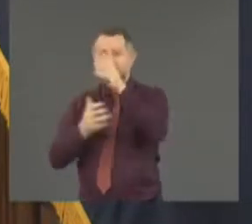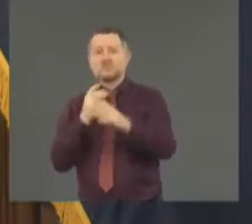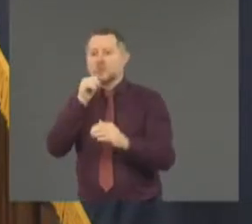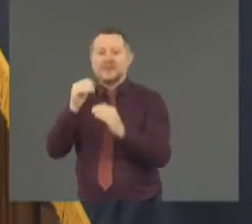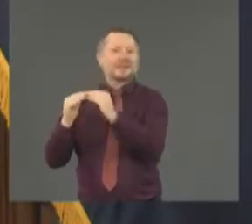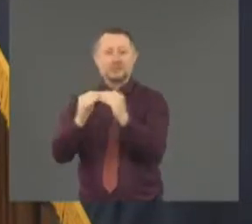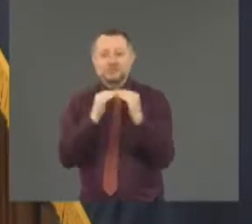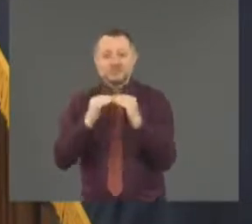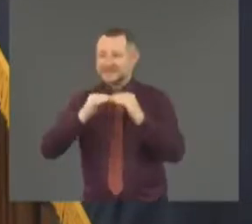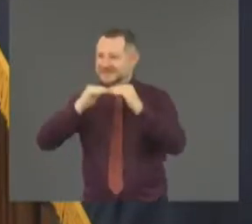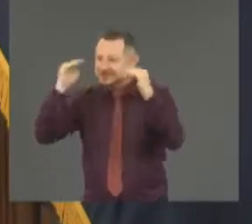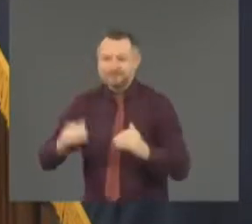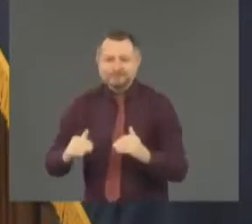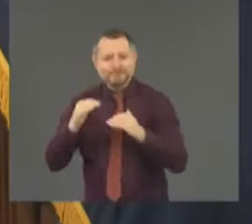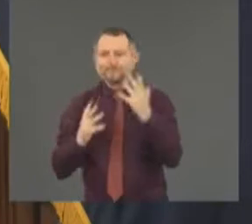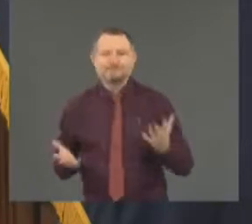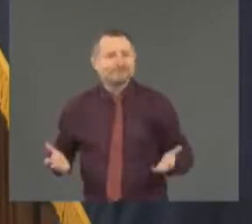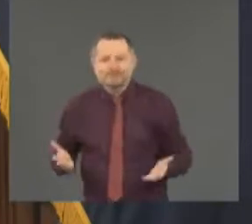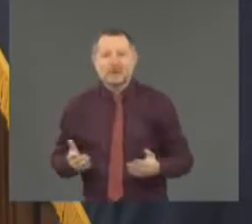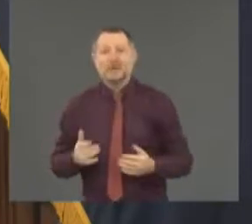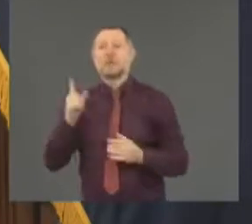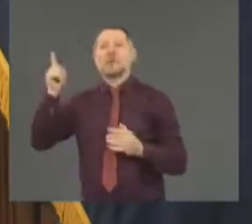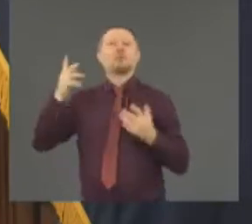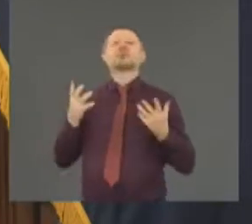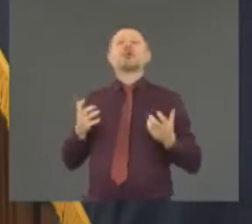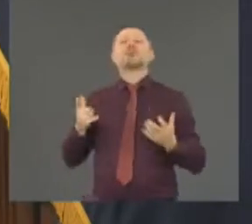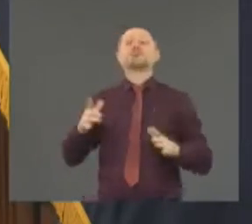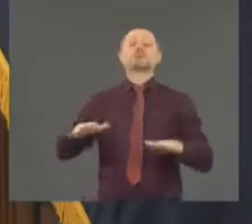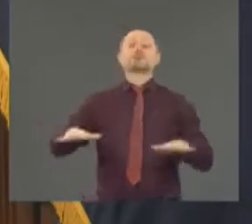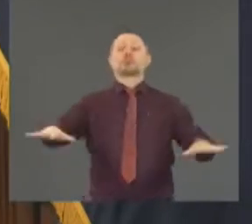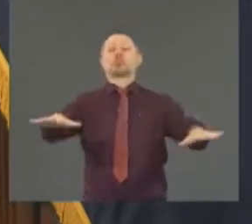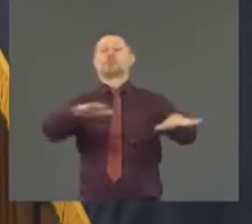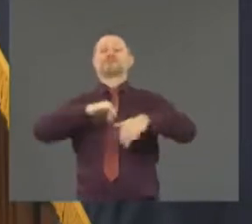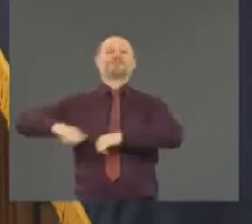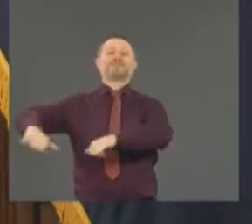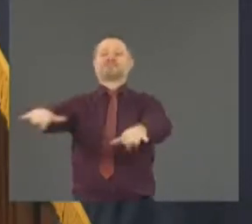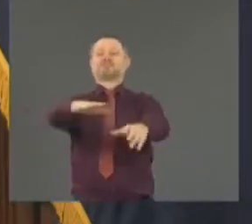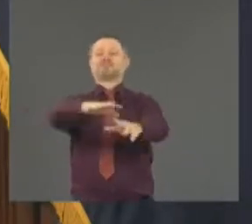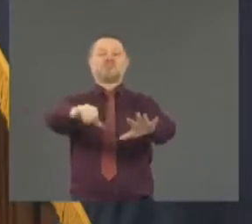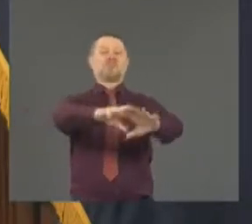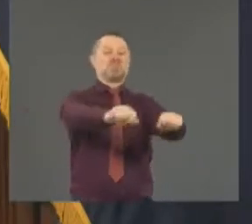to talk about that. So he wants to say they're all looters. They're not all looters.